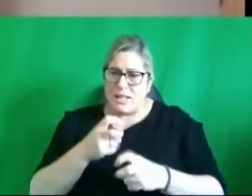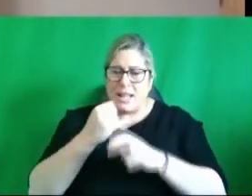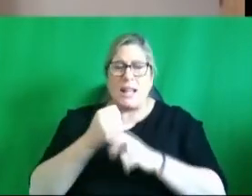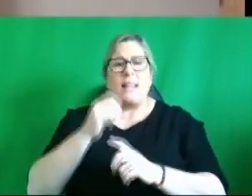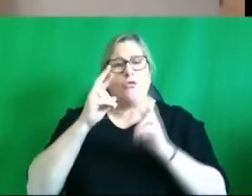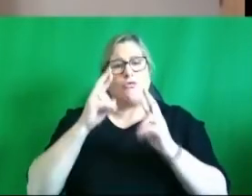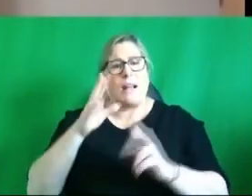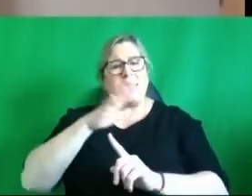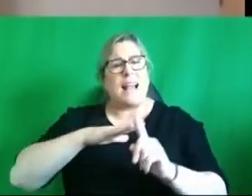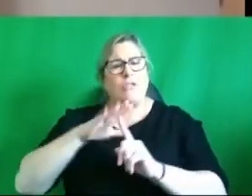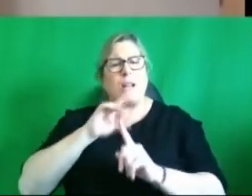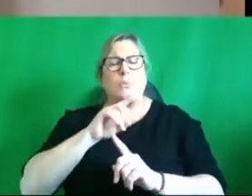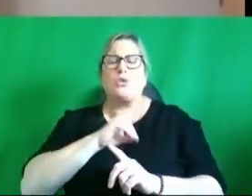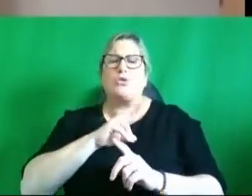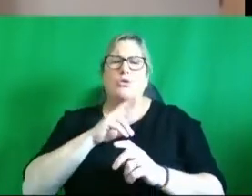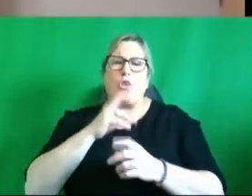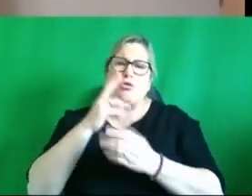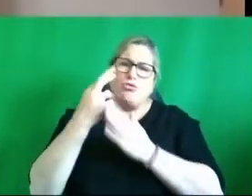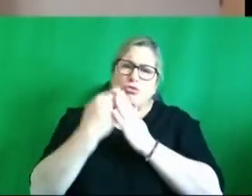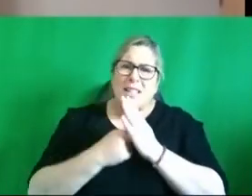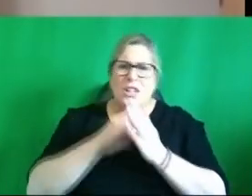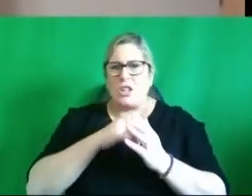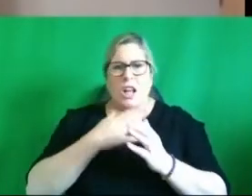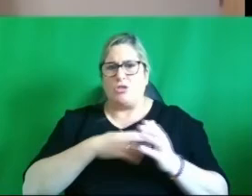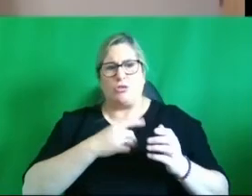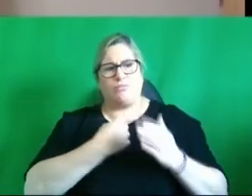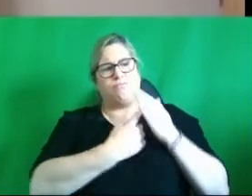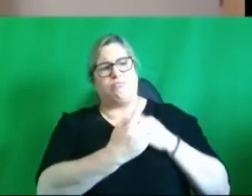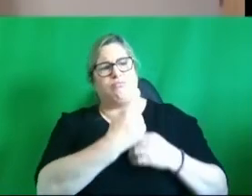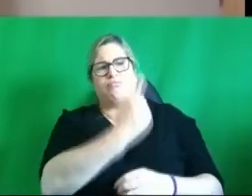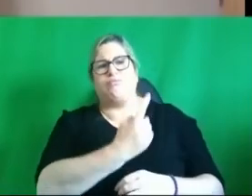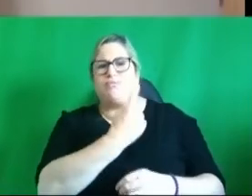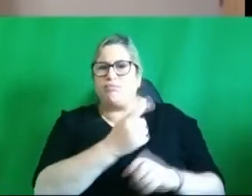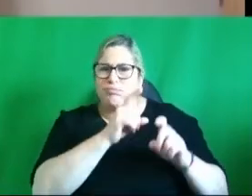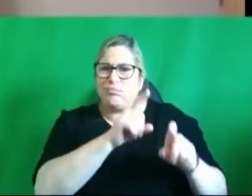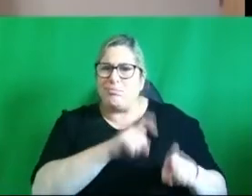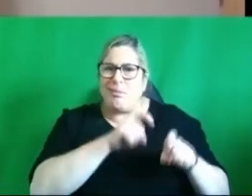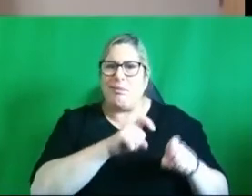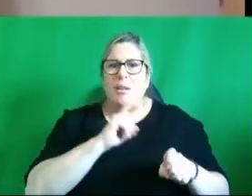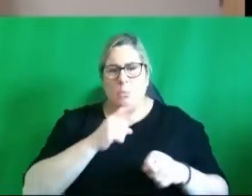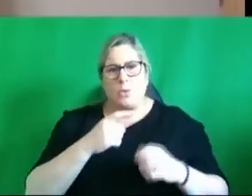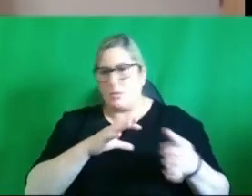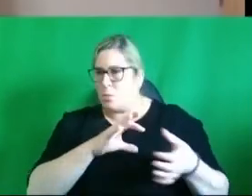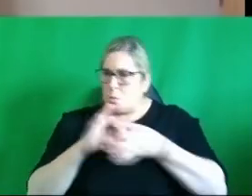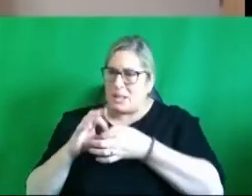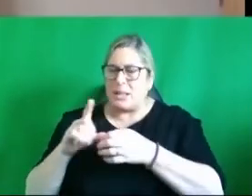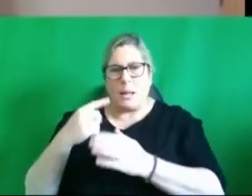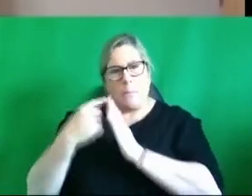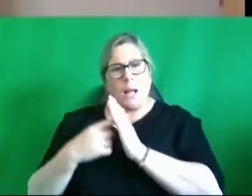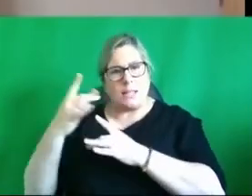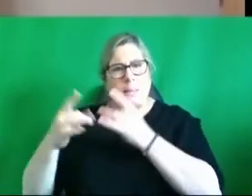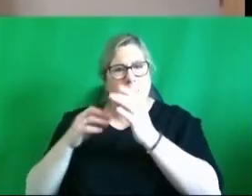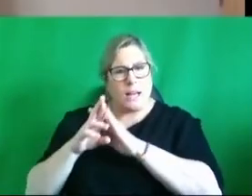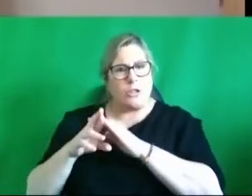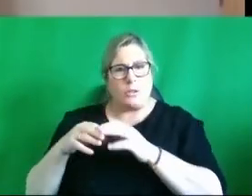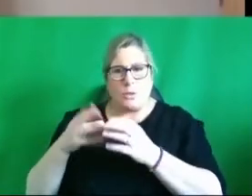but research that's not sitting in splendid isolation but it is actually working with those policy makers with people in the community